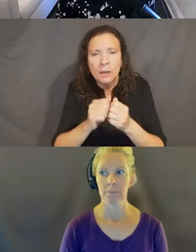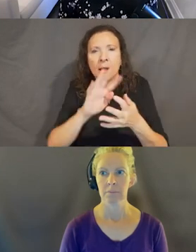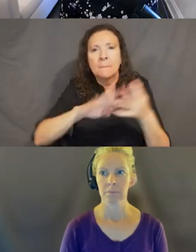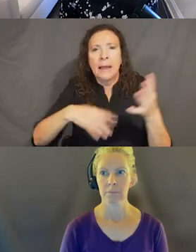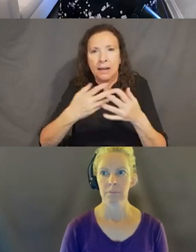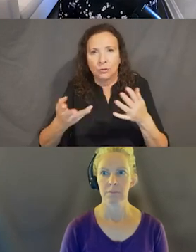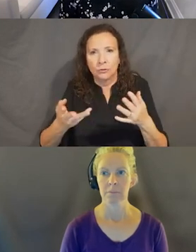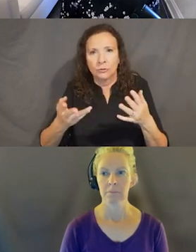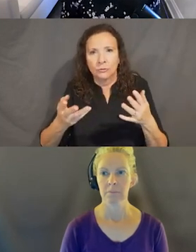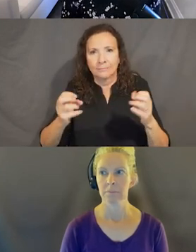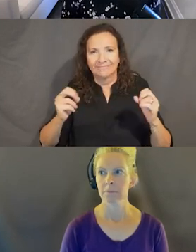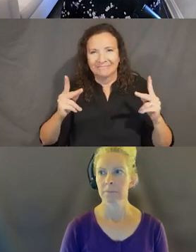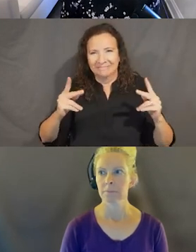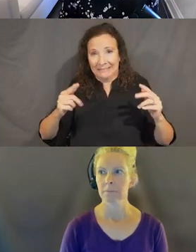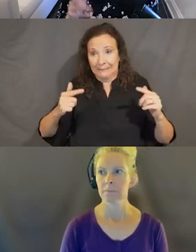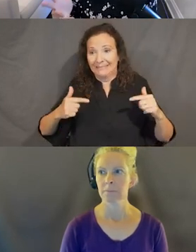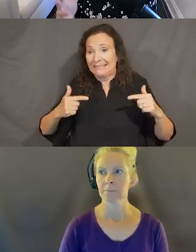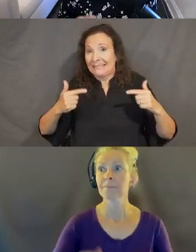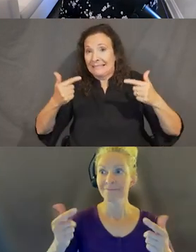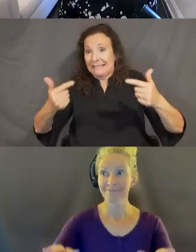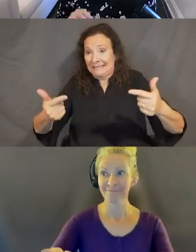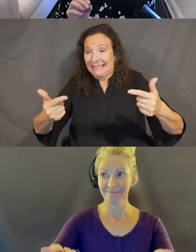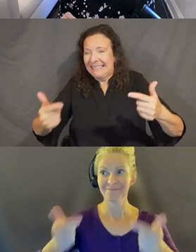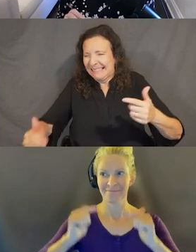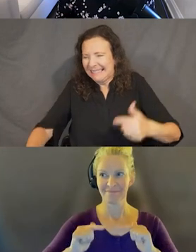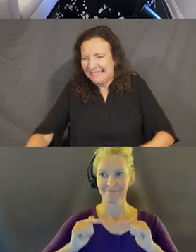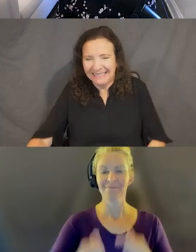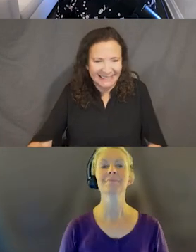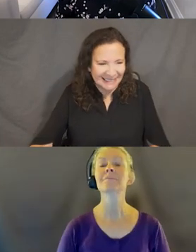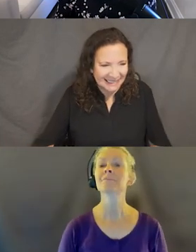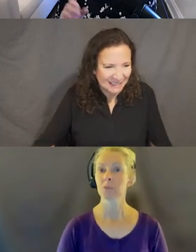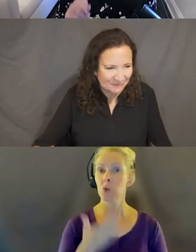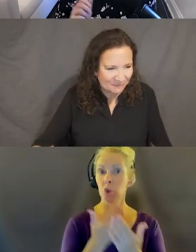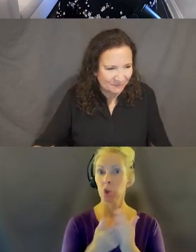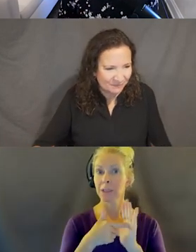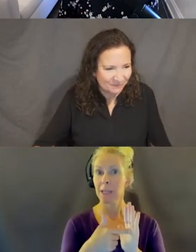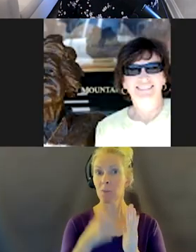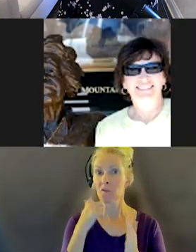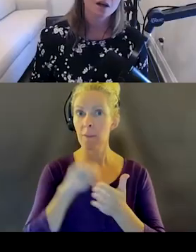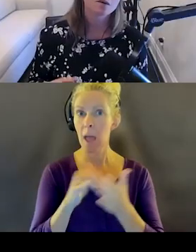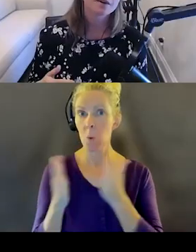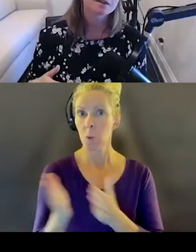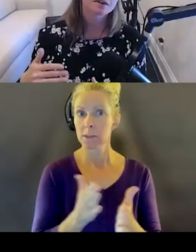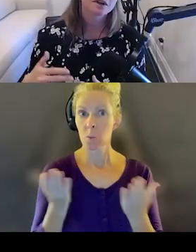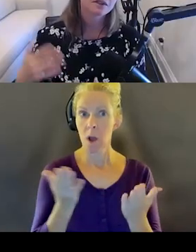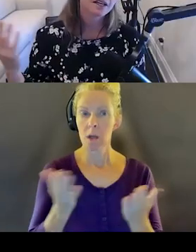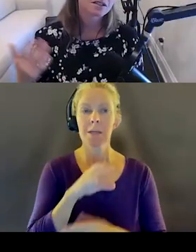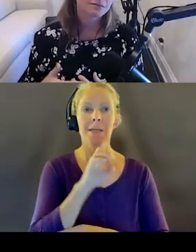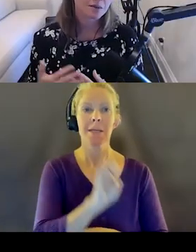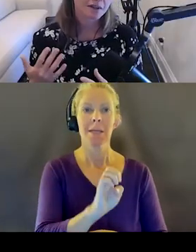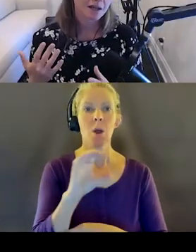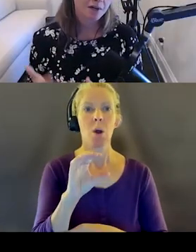mean by that, maybe a good example is in e-commerce. We have product cards. They have an add to cart button. If I click on add to cart, well, there's a